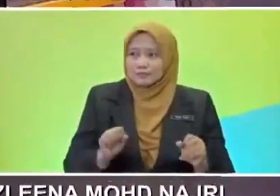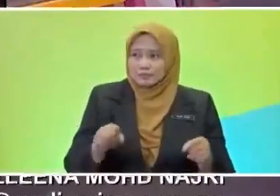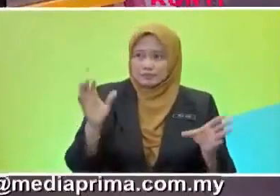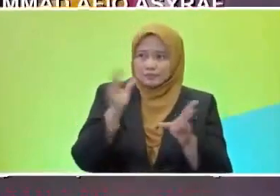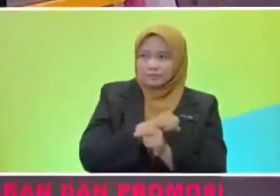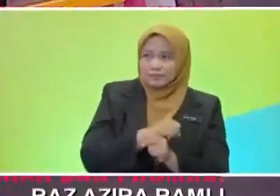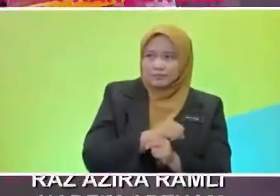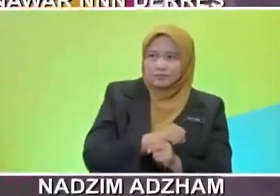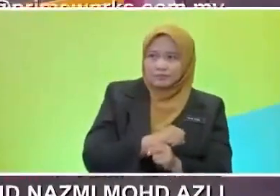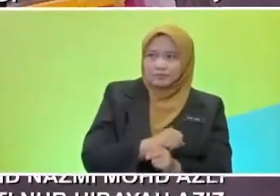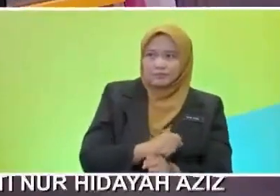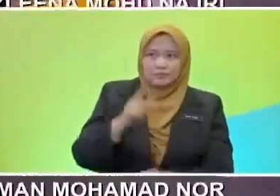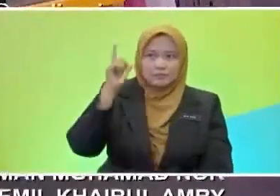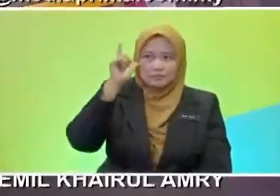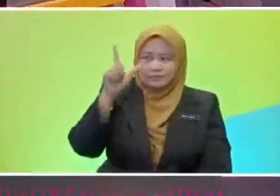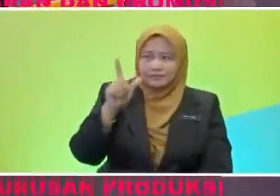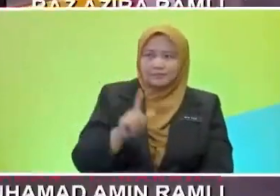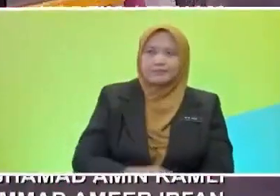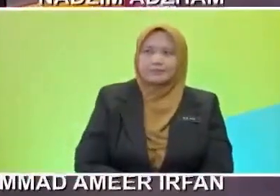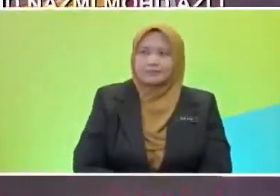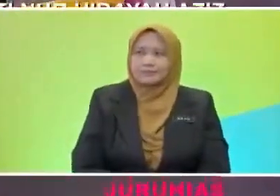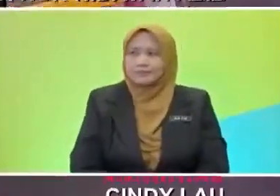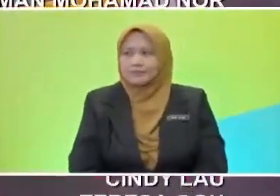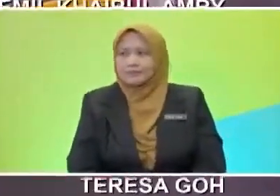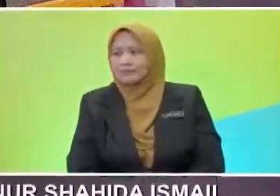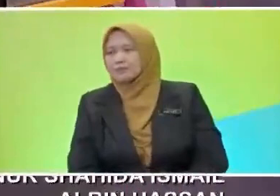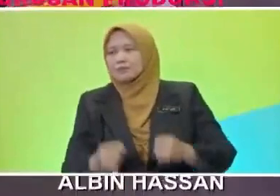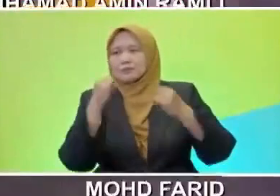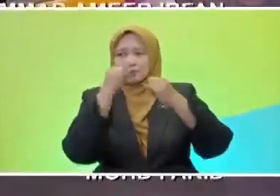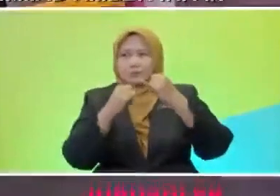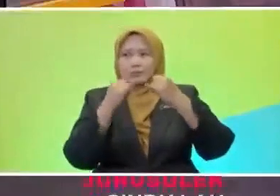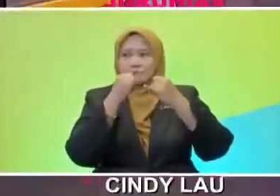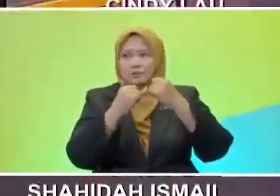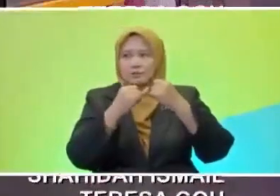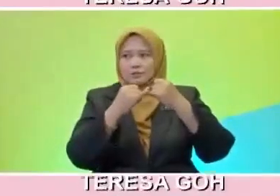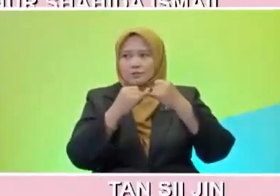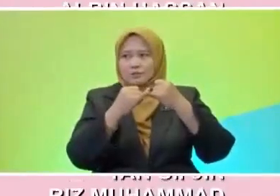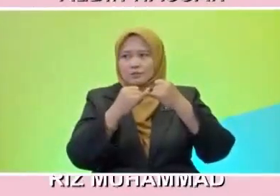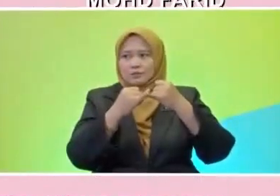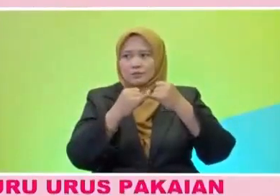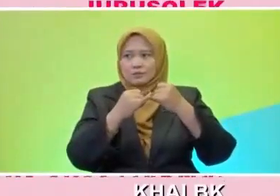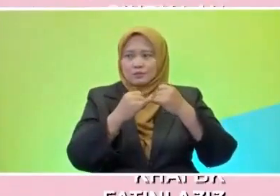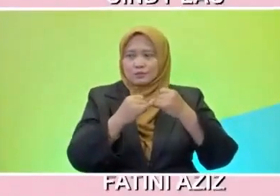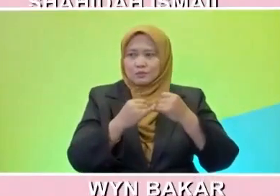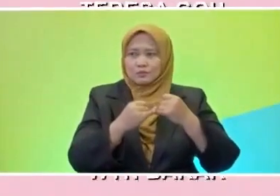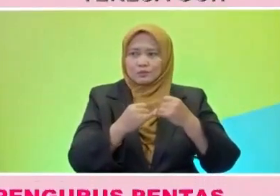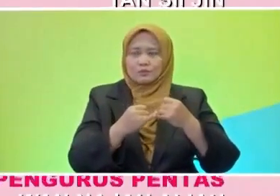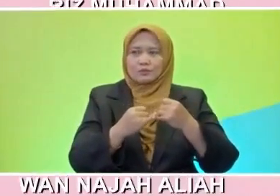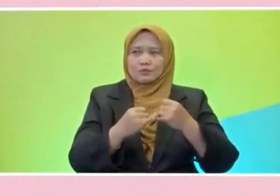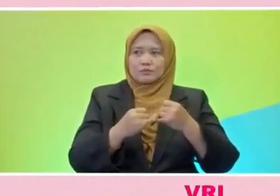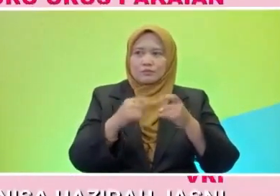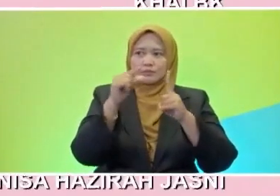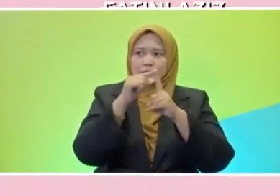Look at the rows, look at the rows. Oh, okay. My friend said at the last row. At the last row. here. We can see the word